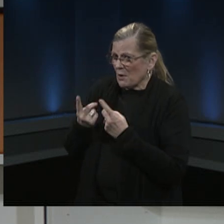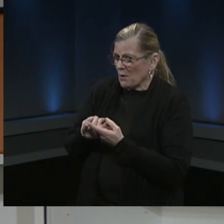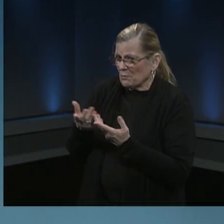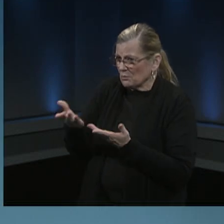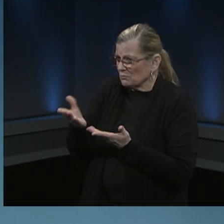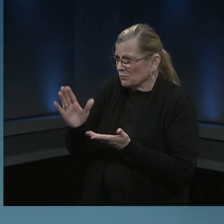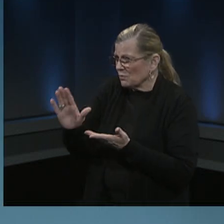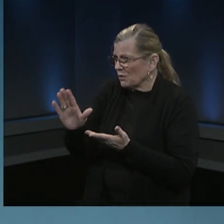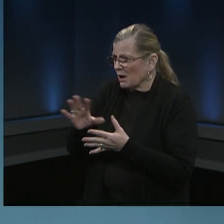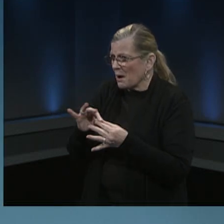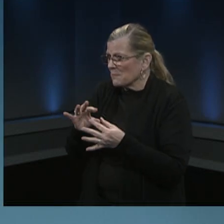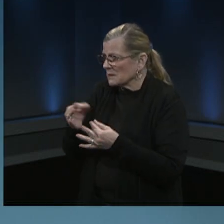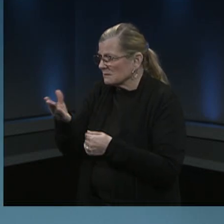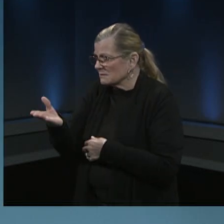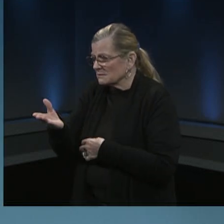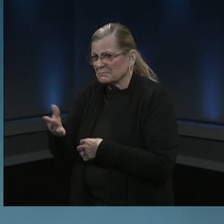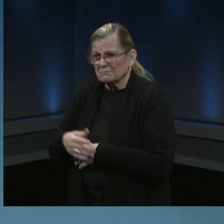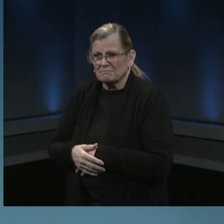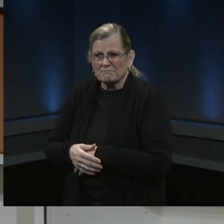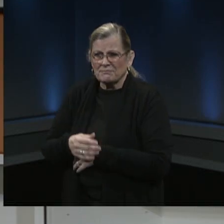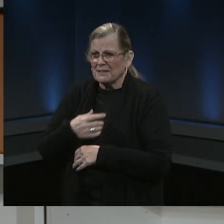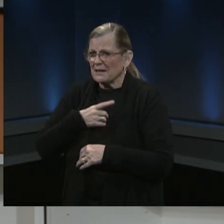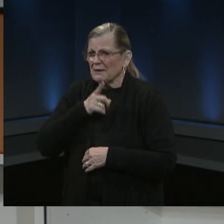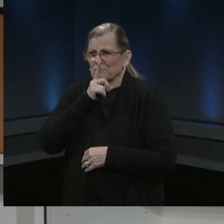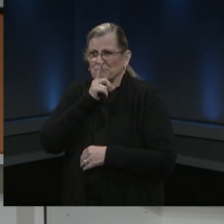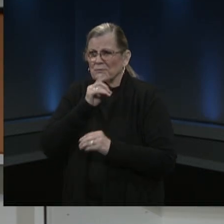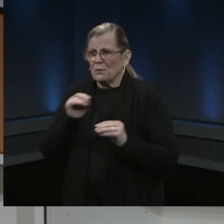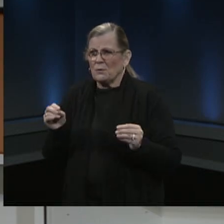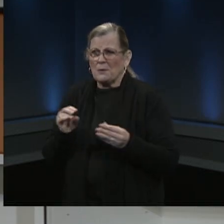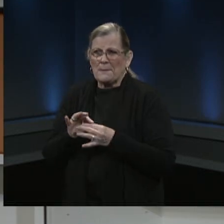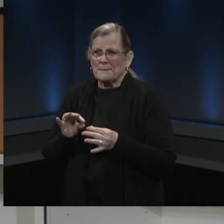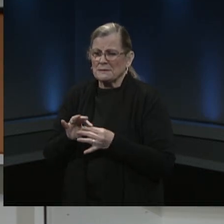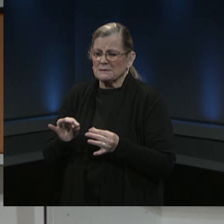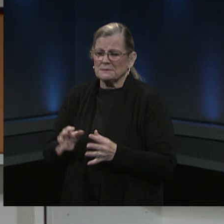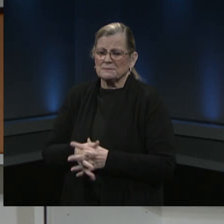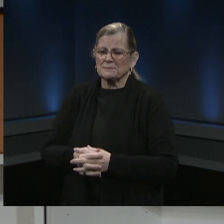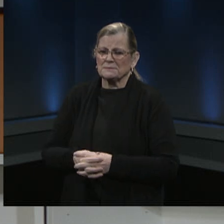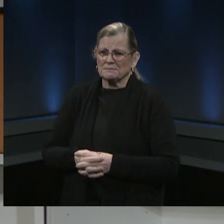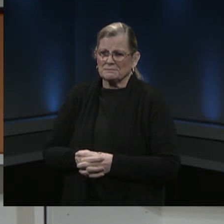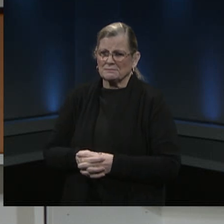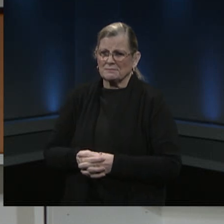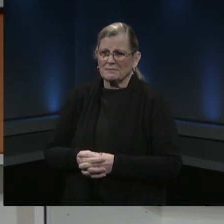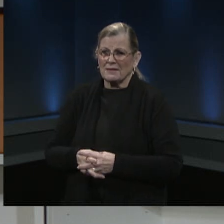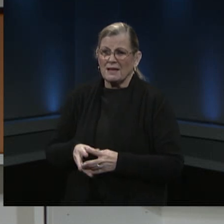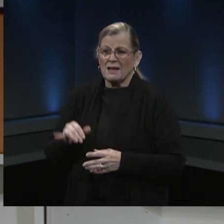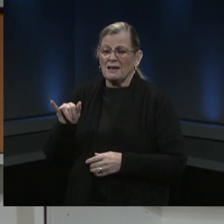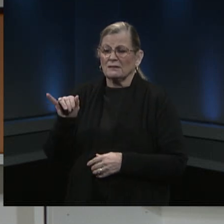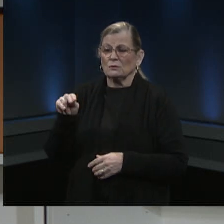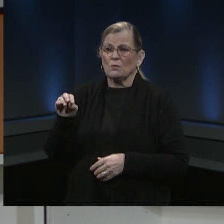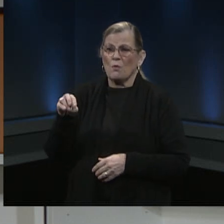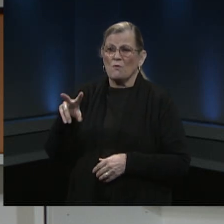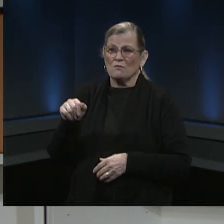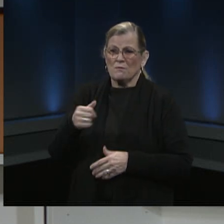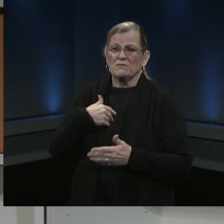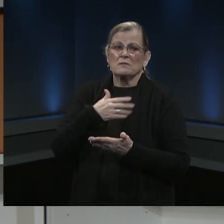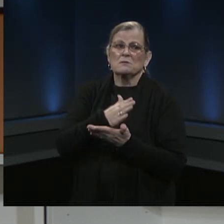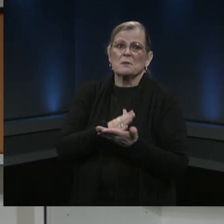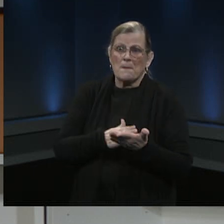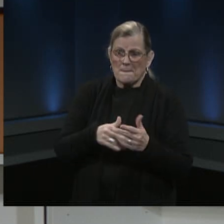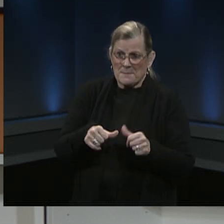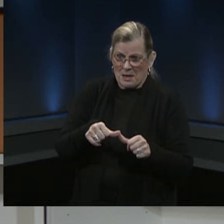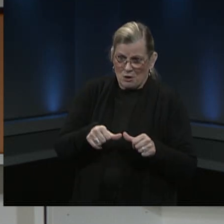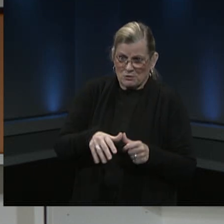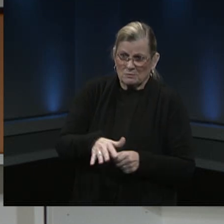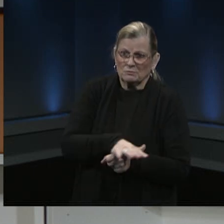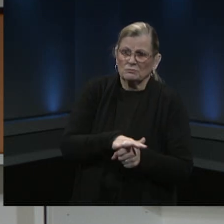um i i don't at this time okay i do know that anova in some smaller areas has gone to using school buildings